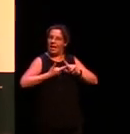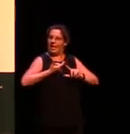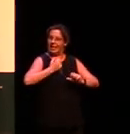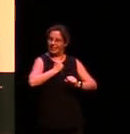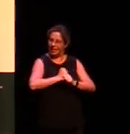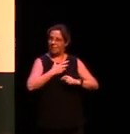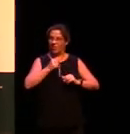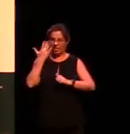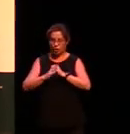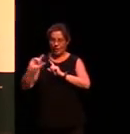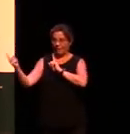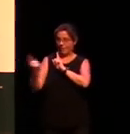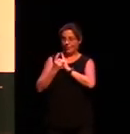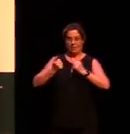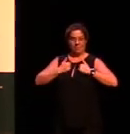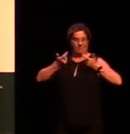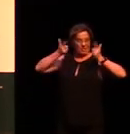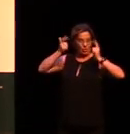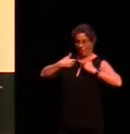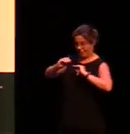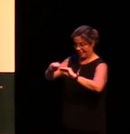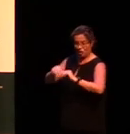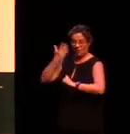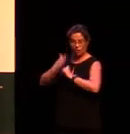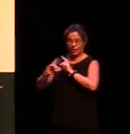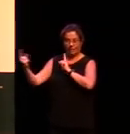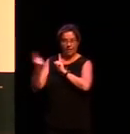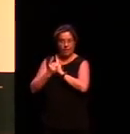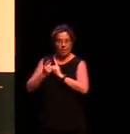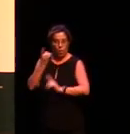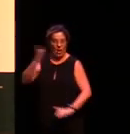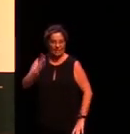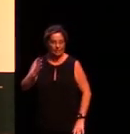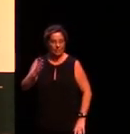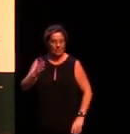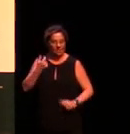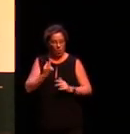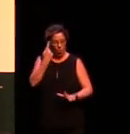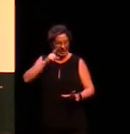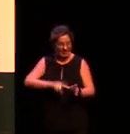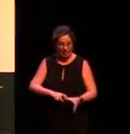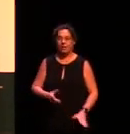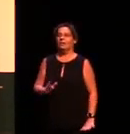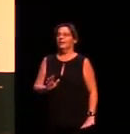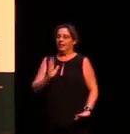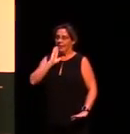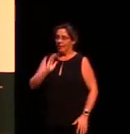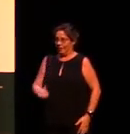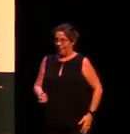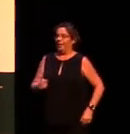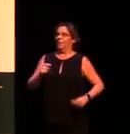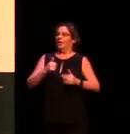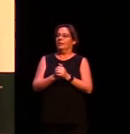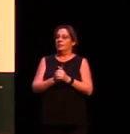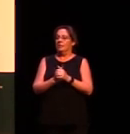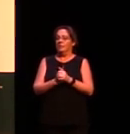make a comeback like Rachel did. Rachel did her honours here up at Pigeonhole on Billinara.